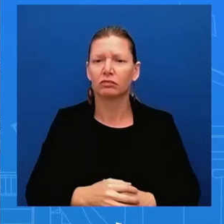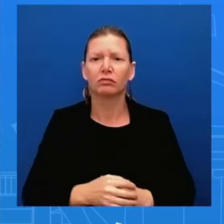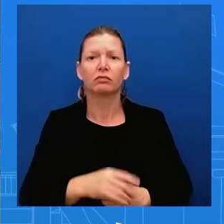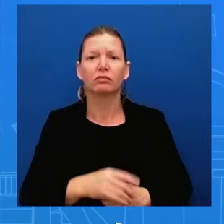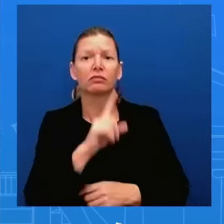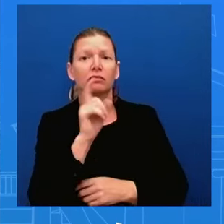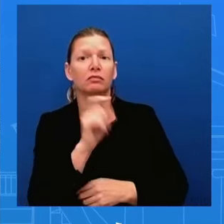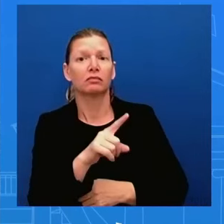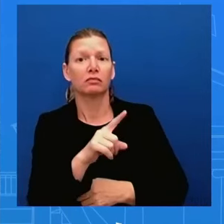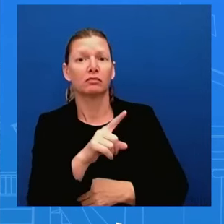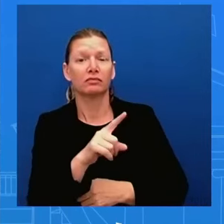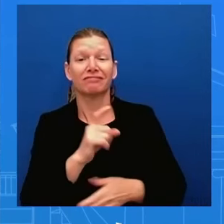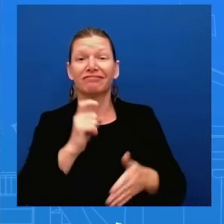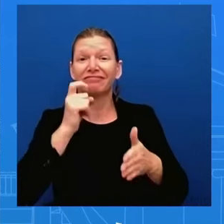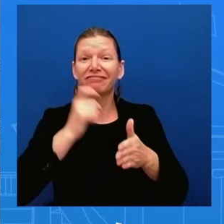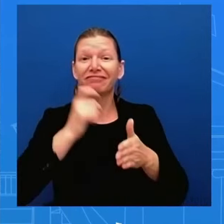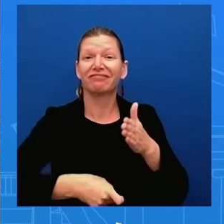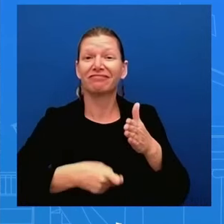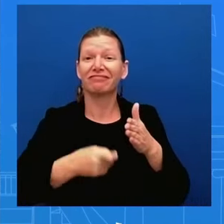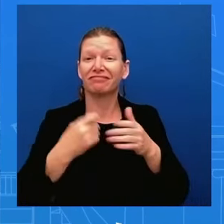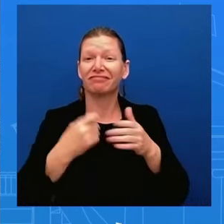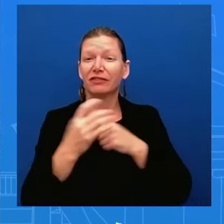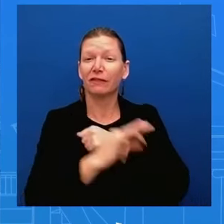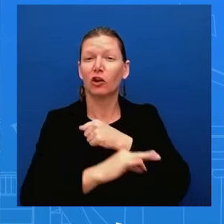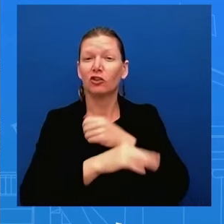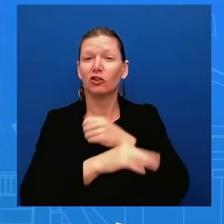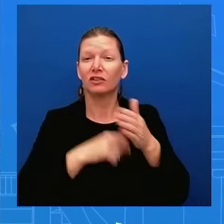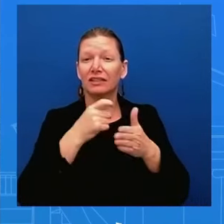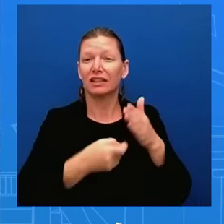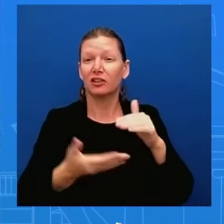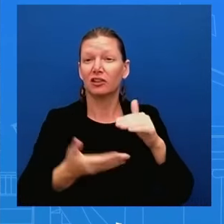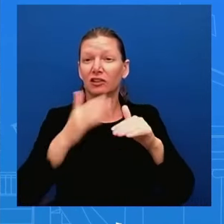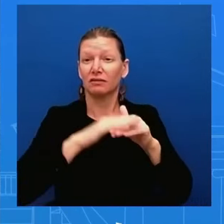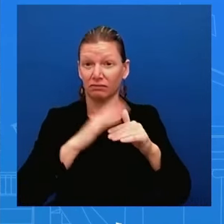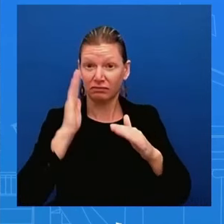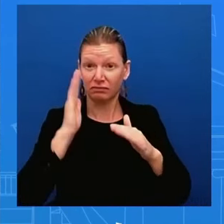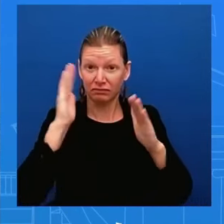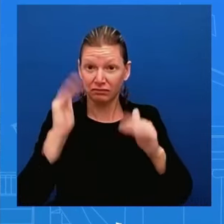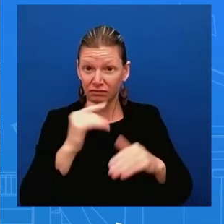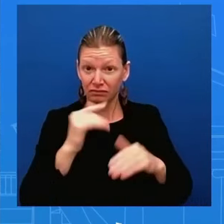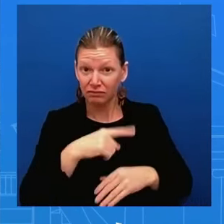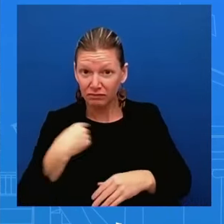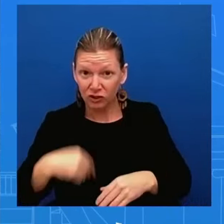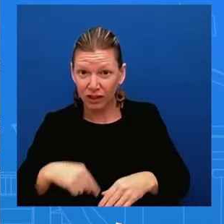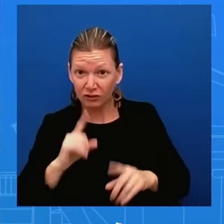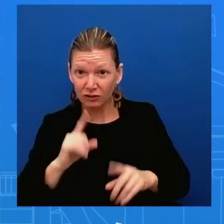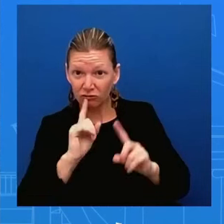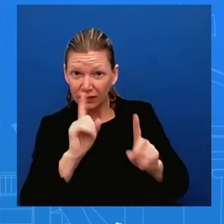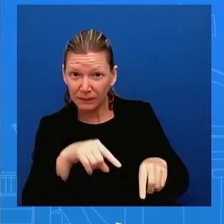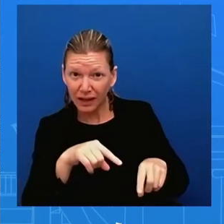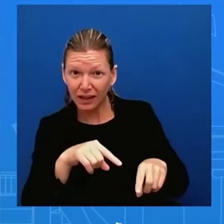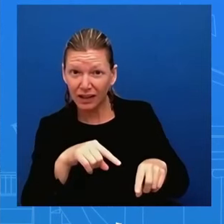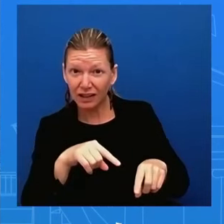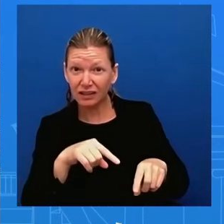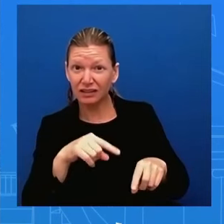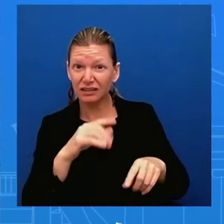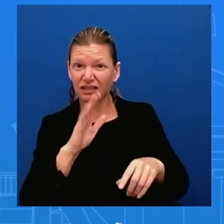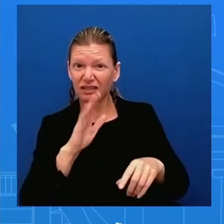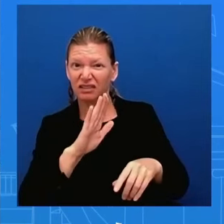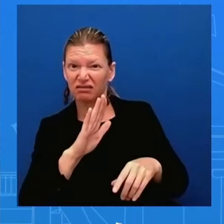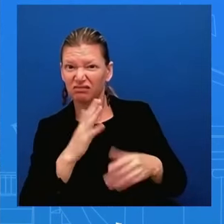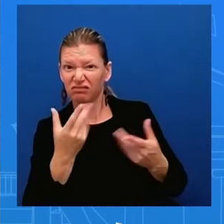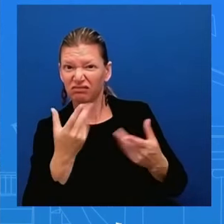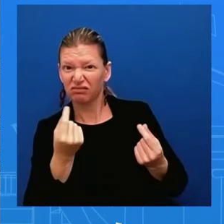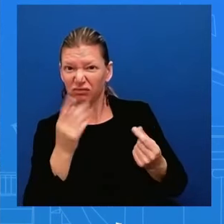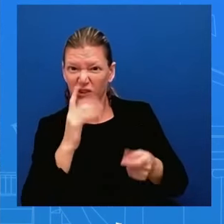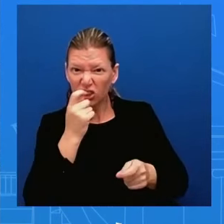that china will retaliate uh and if indeed that happens what should american consumers plan for